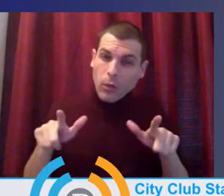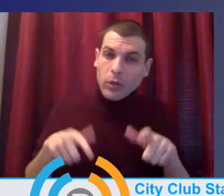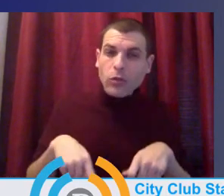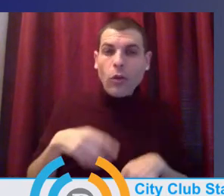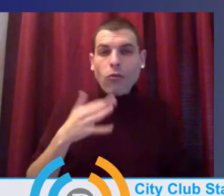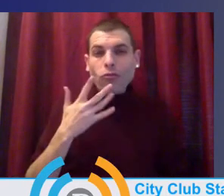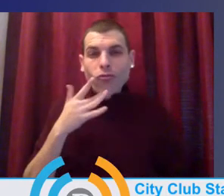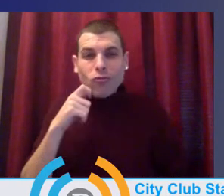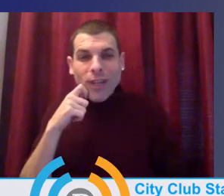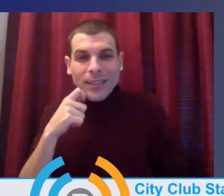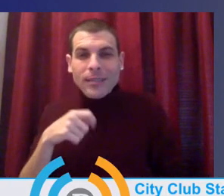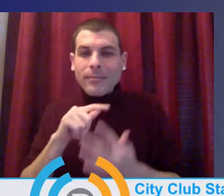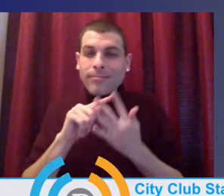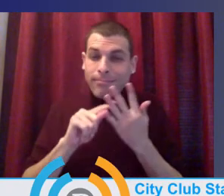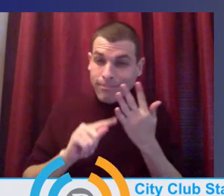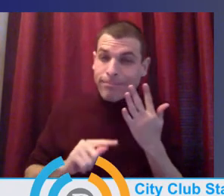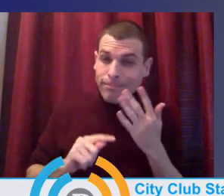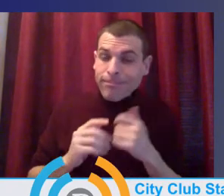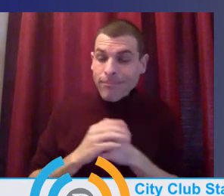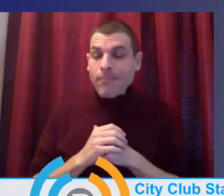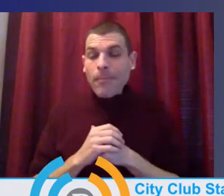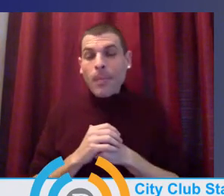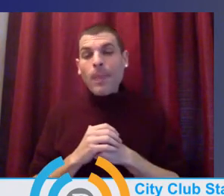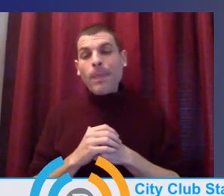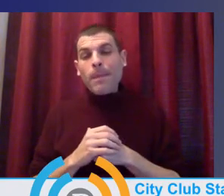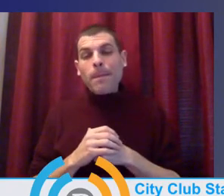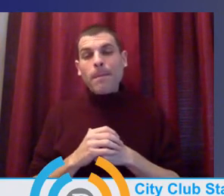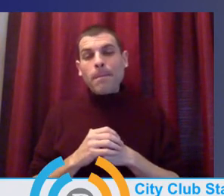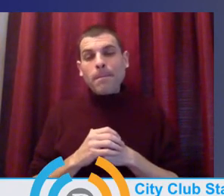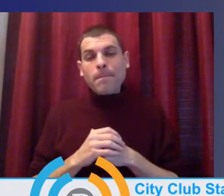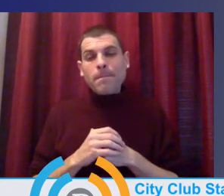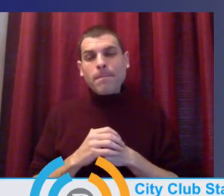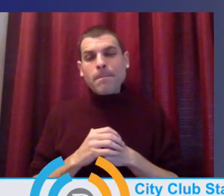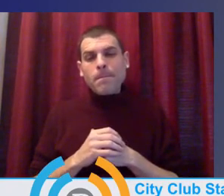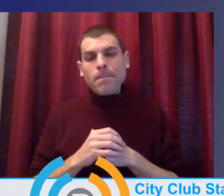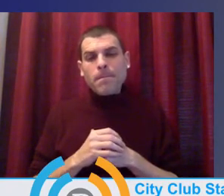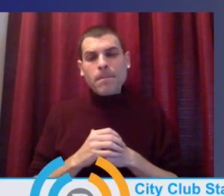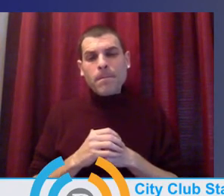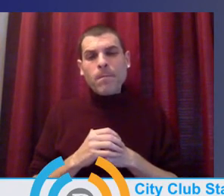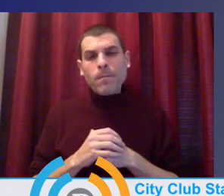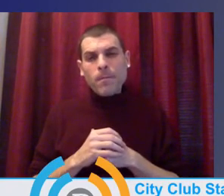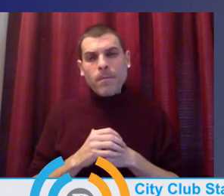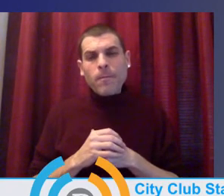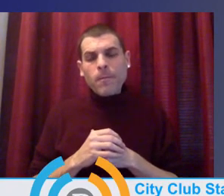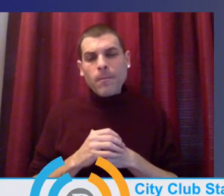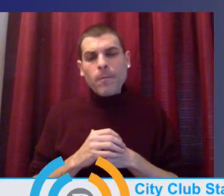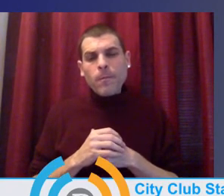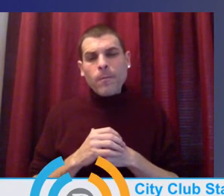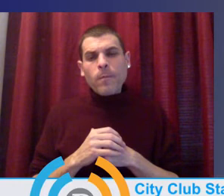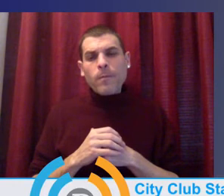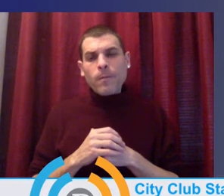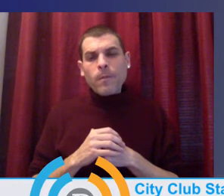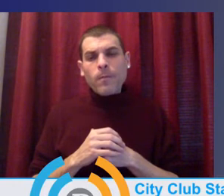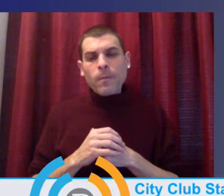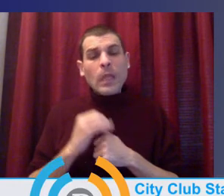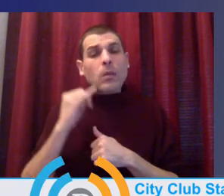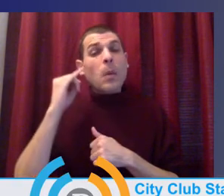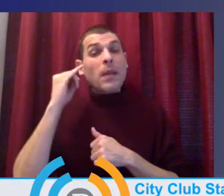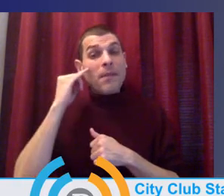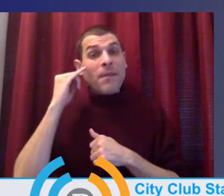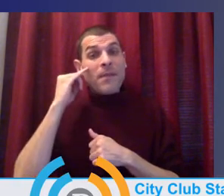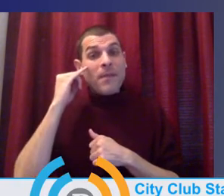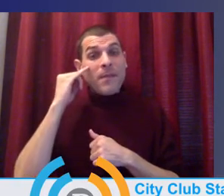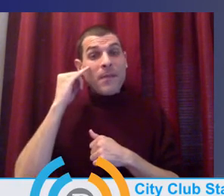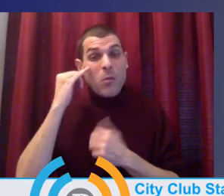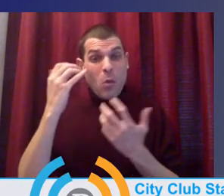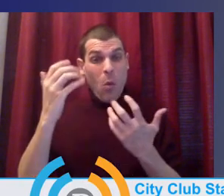I, I think that if we are really going to, uh, deliver, um, the kinds of early learning experiences, you know, for